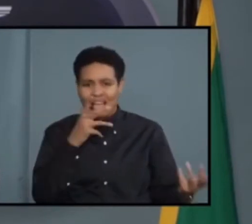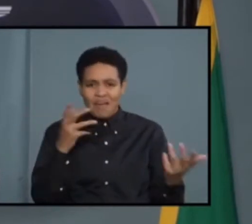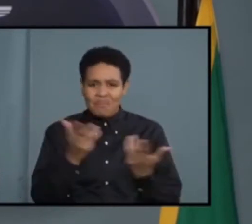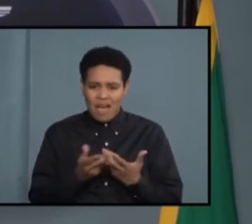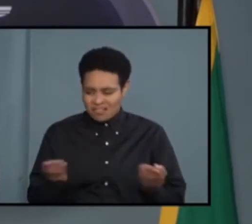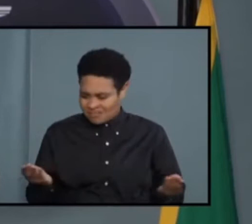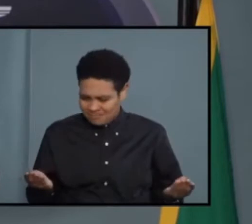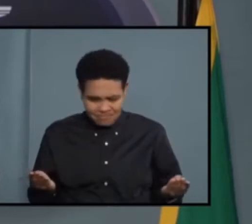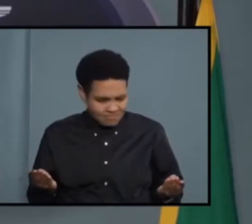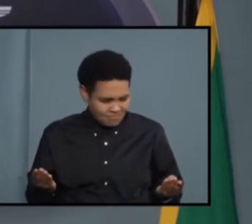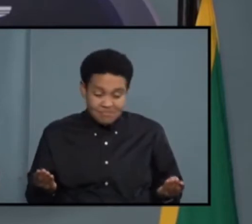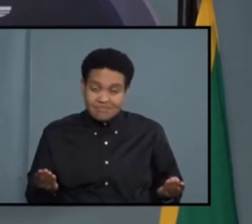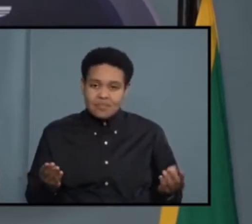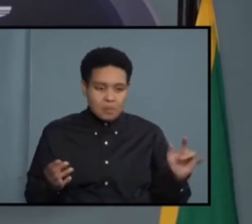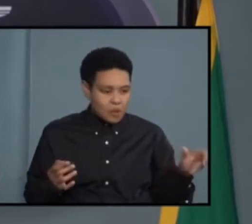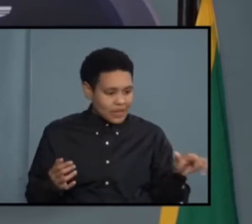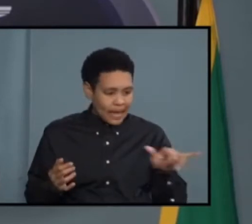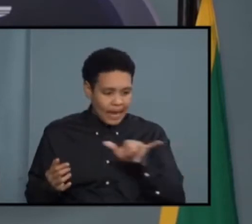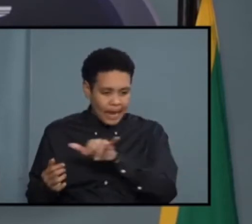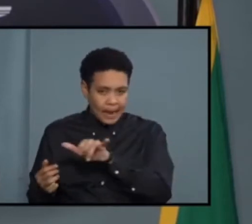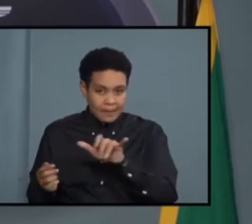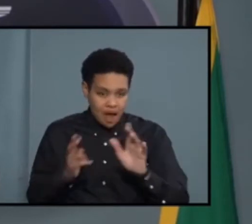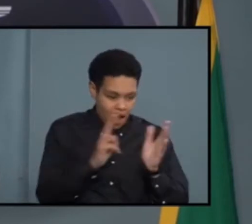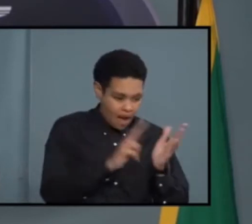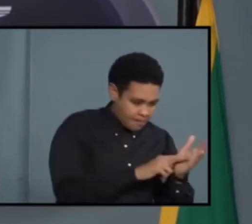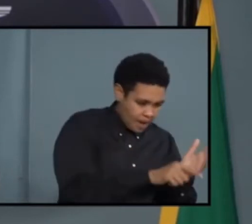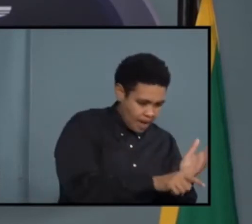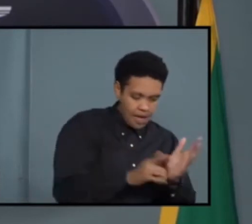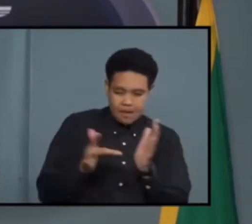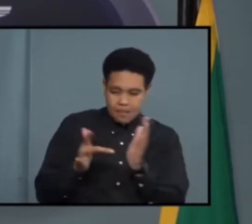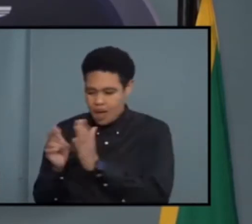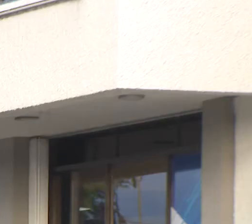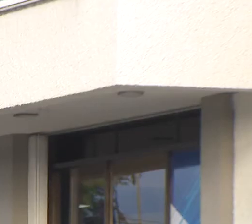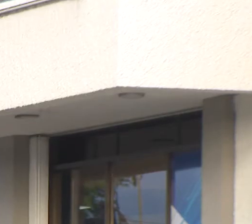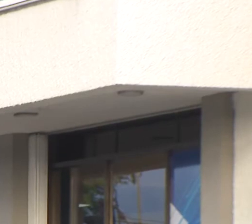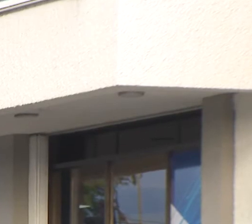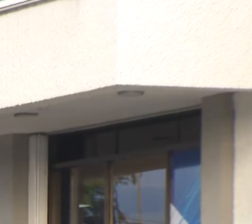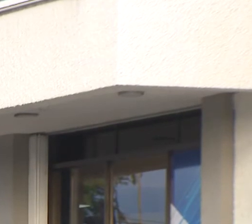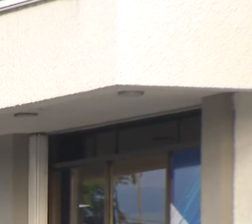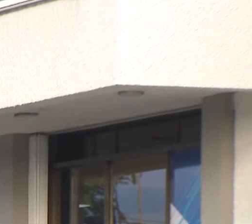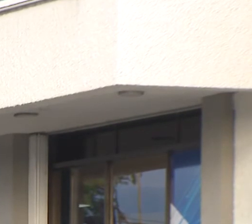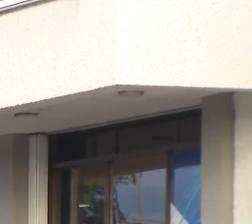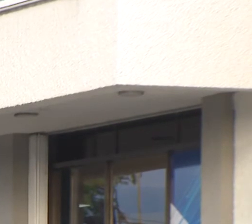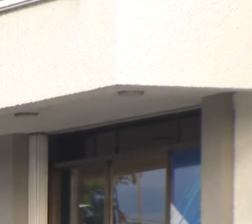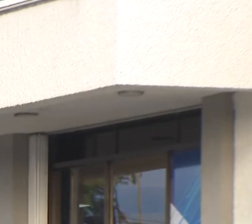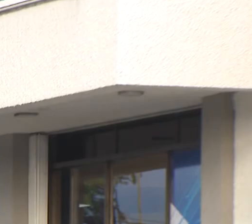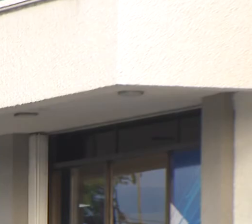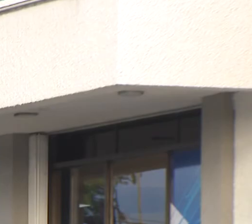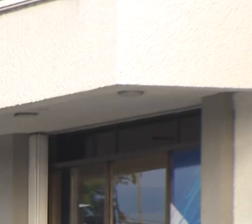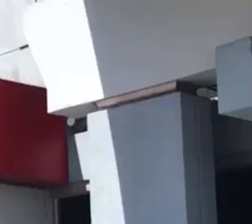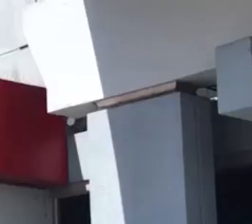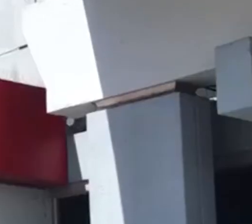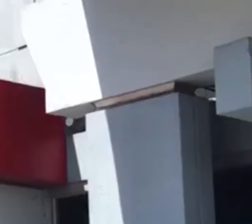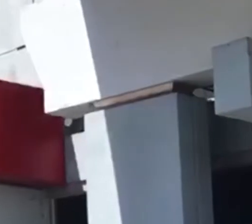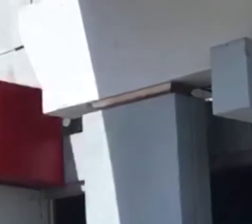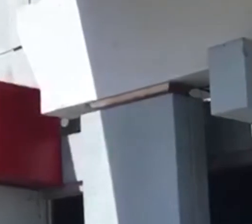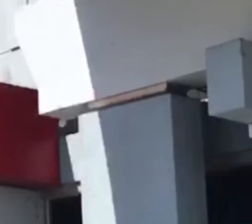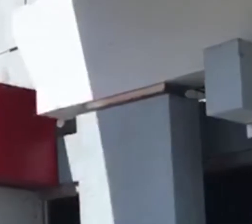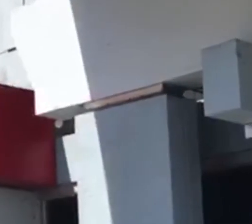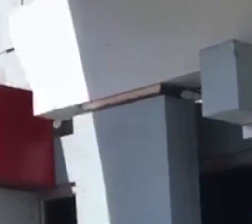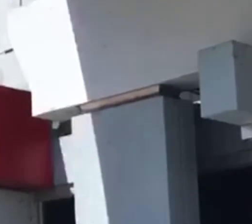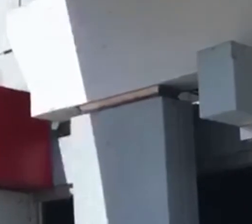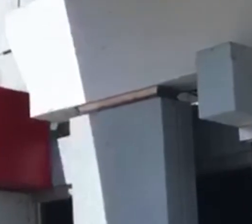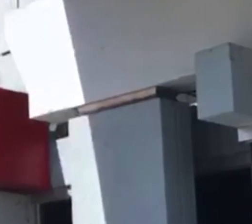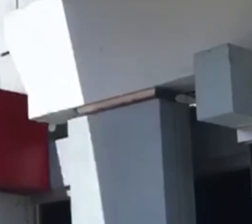on the bank account has to be the same as the name on the application. He further explained the work that will have to be done